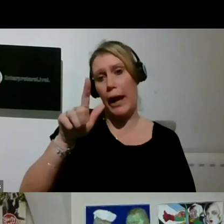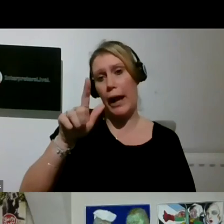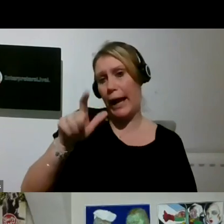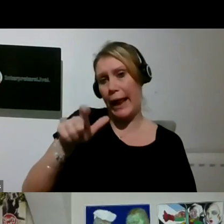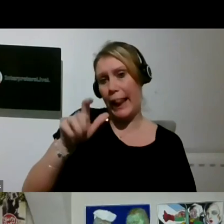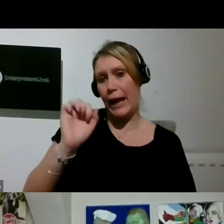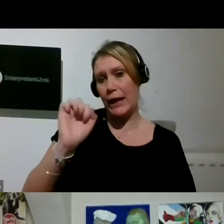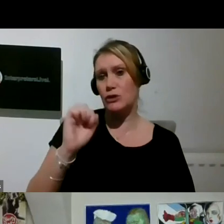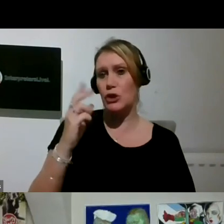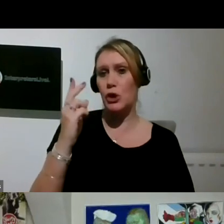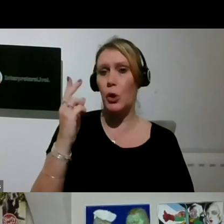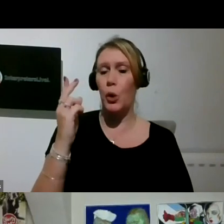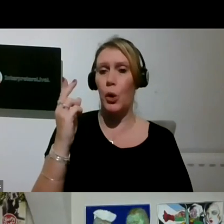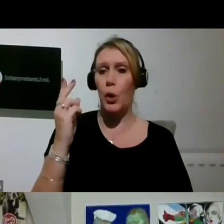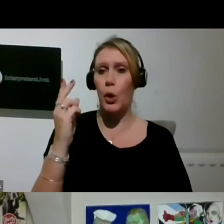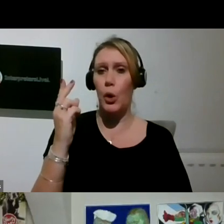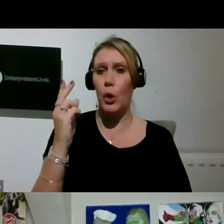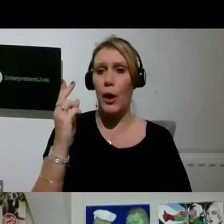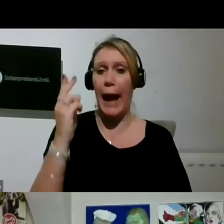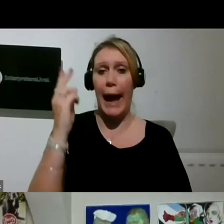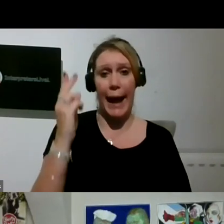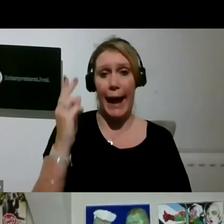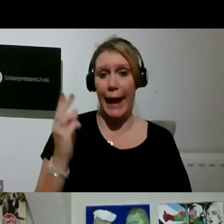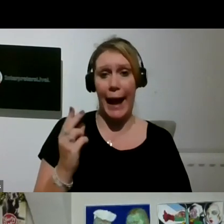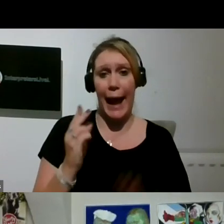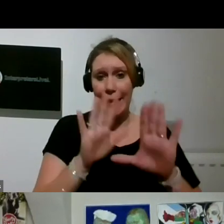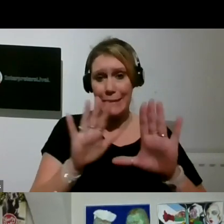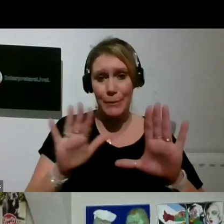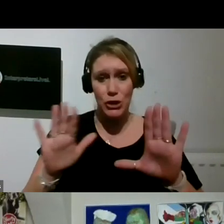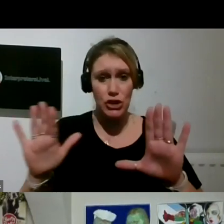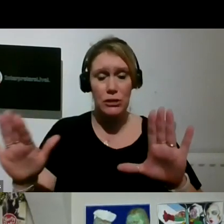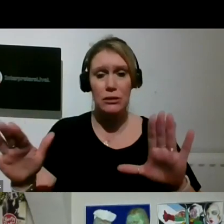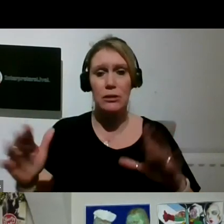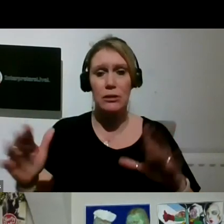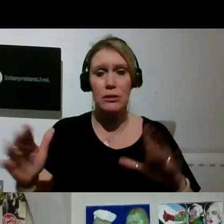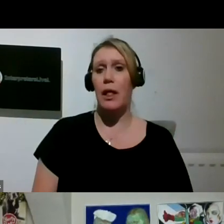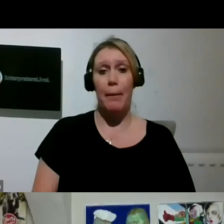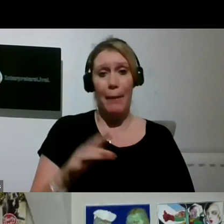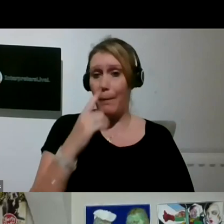and perhaps you can just talk us through some of it. Sure.